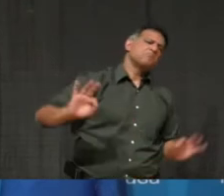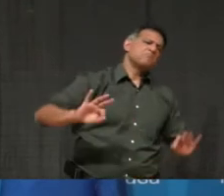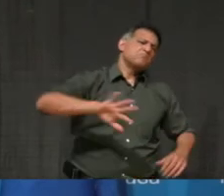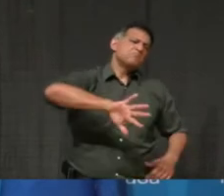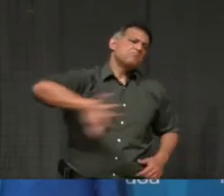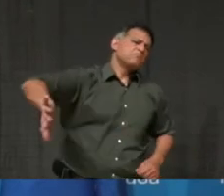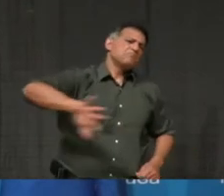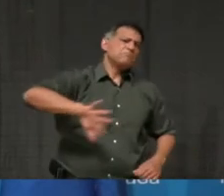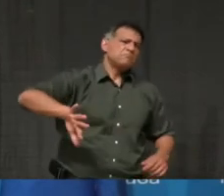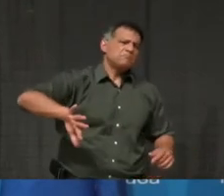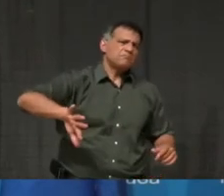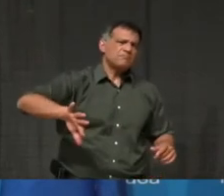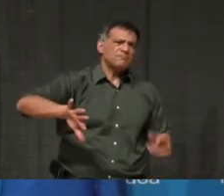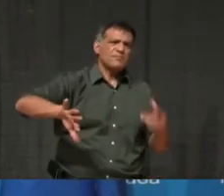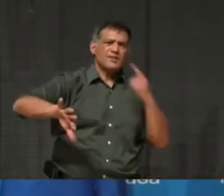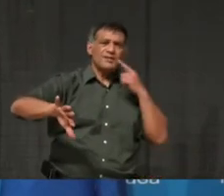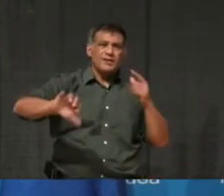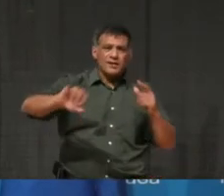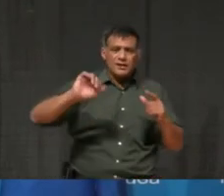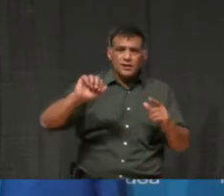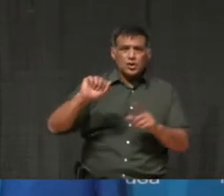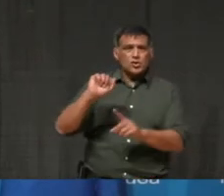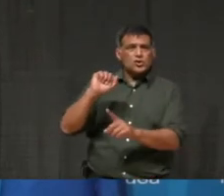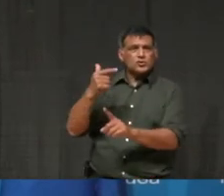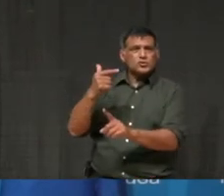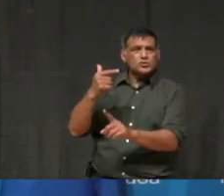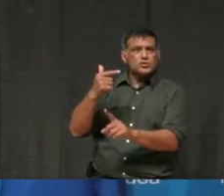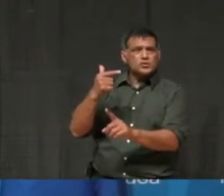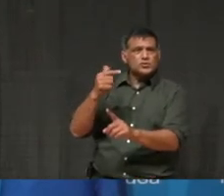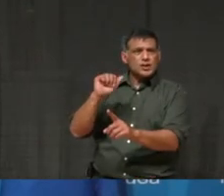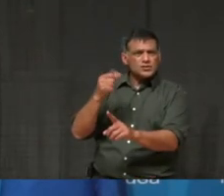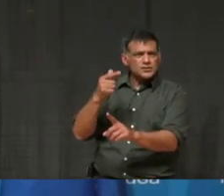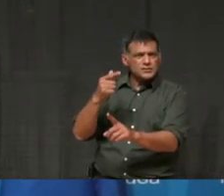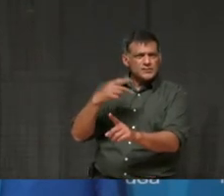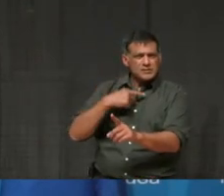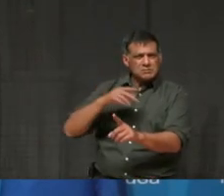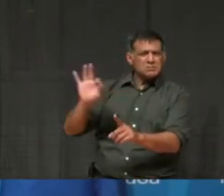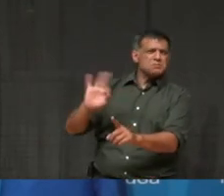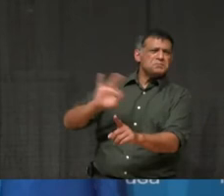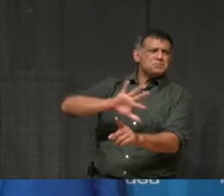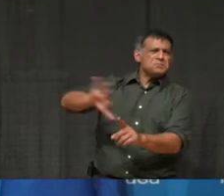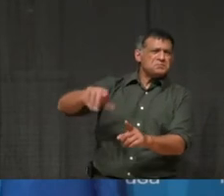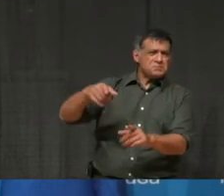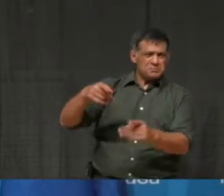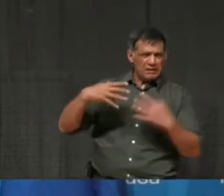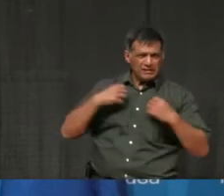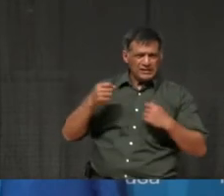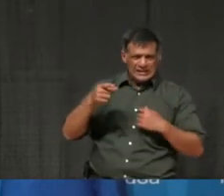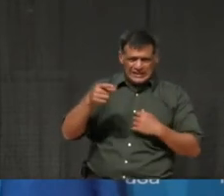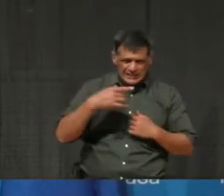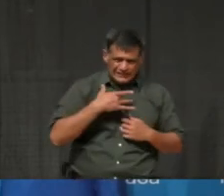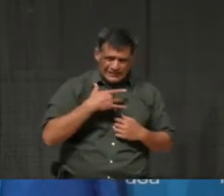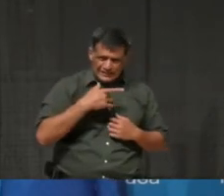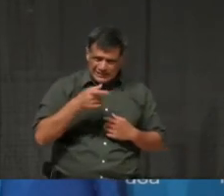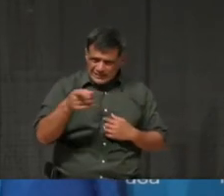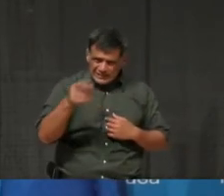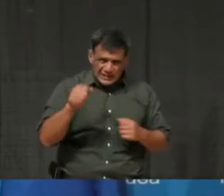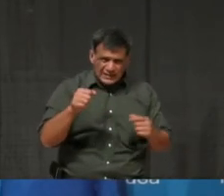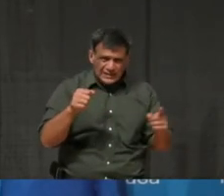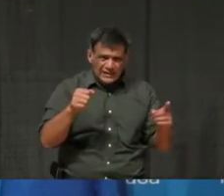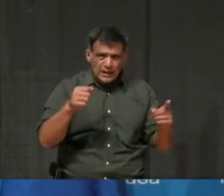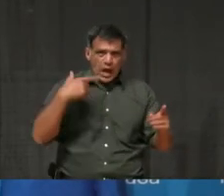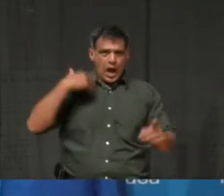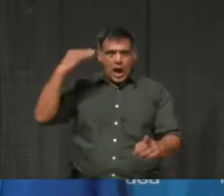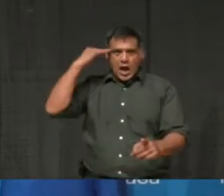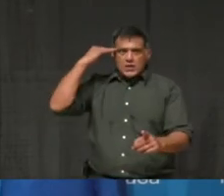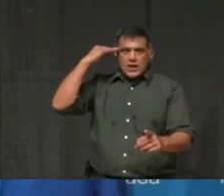today around the Auditor General's report? And is that true and appeal? Well, I will tell you that we have a wonderful relationship with